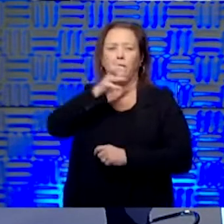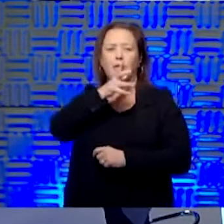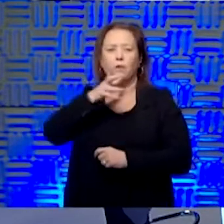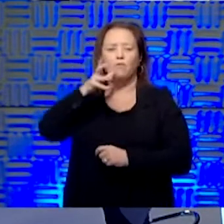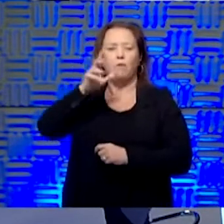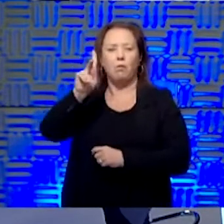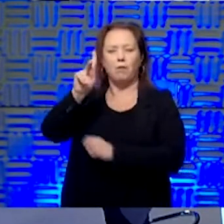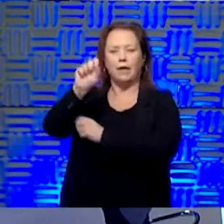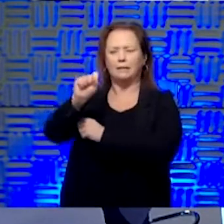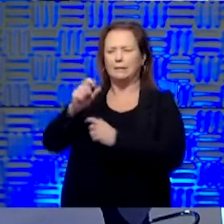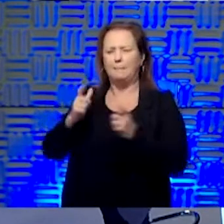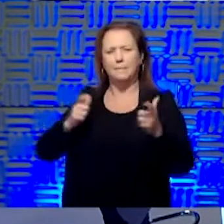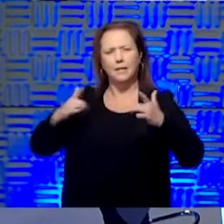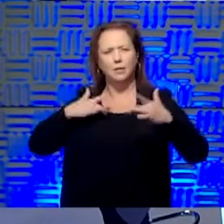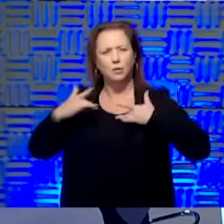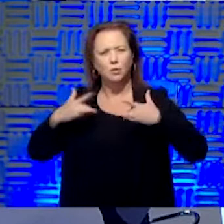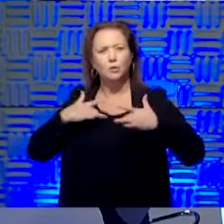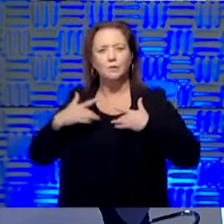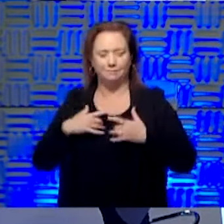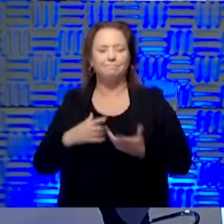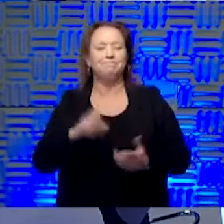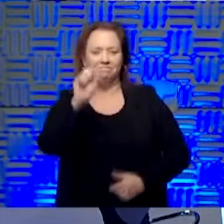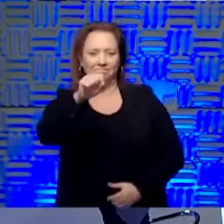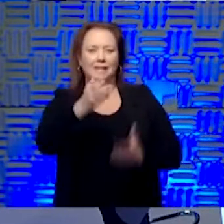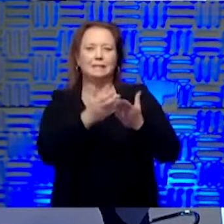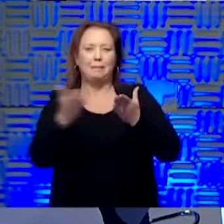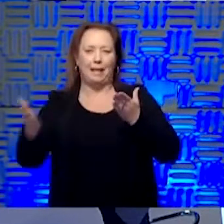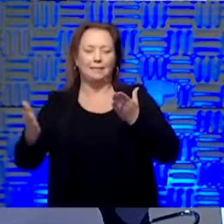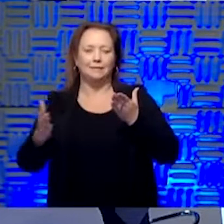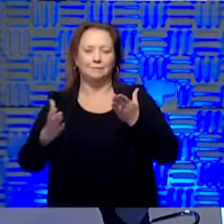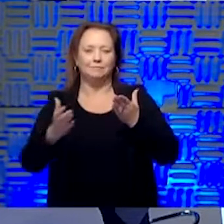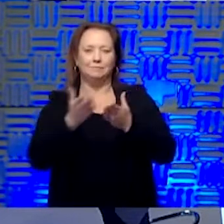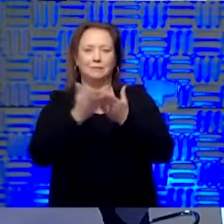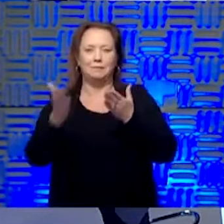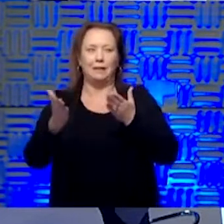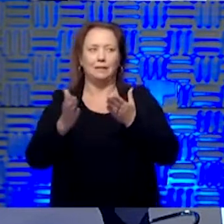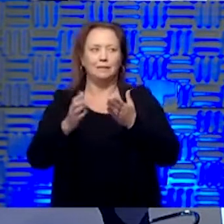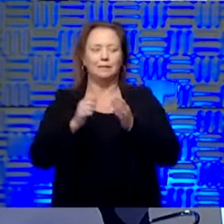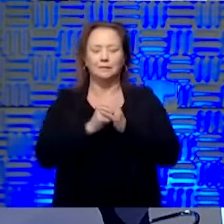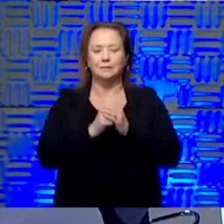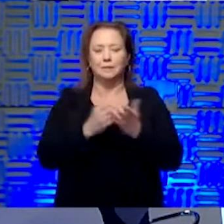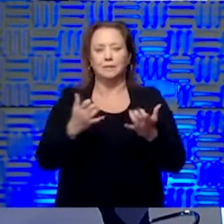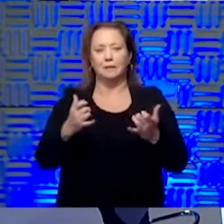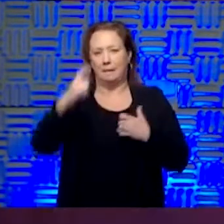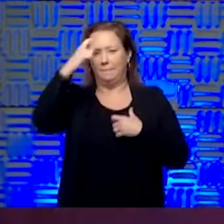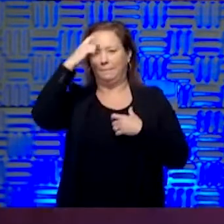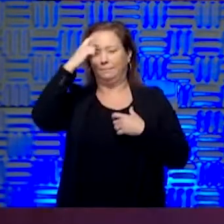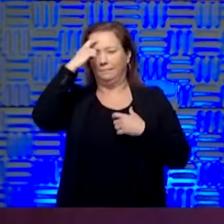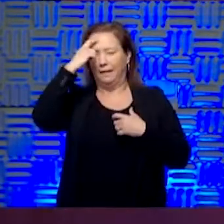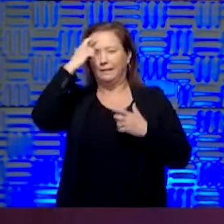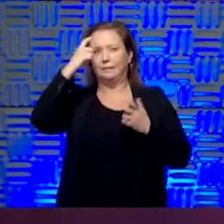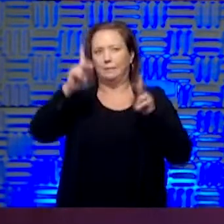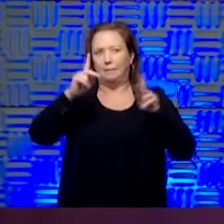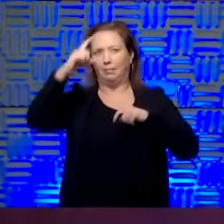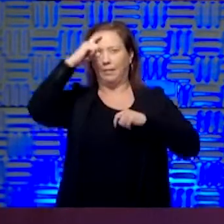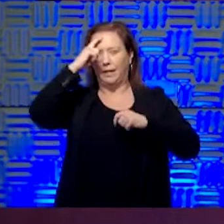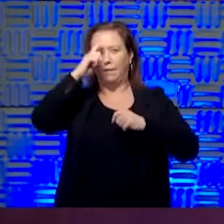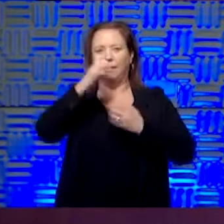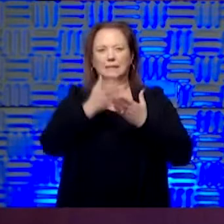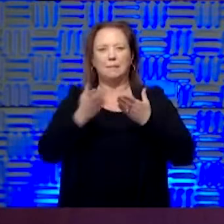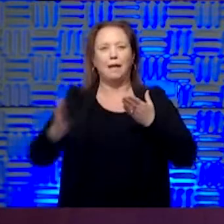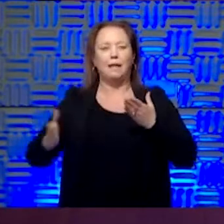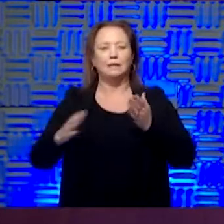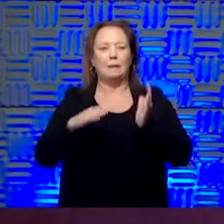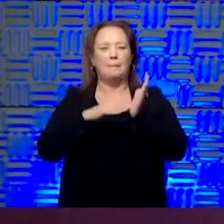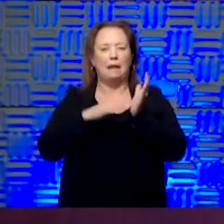and what's their biggest concern? Yeah, supplies is probably the thing that's on most health care providers' minds in rural Kansas. So we hold a